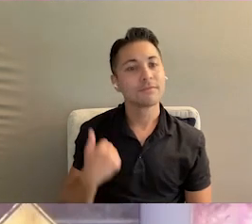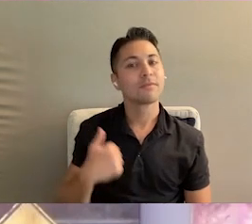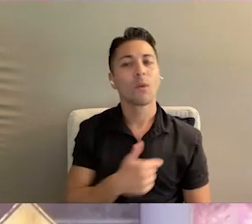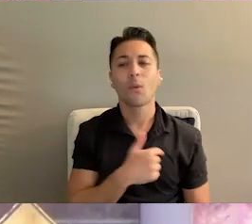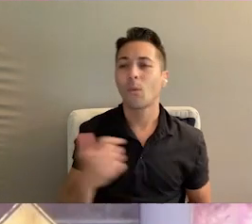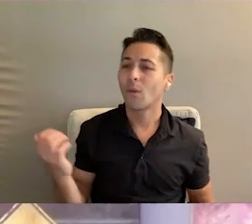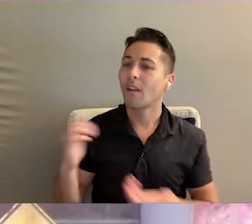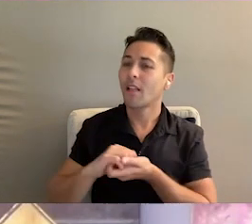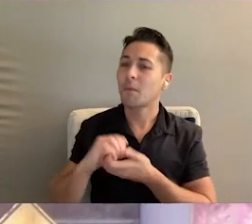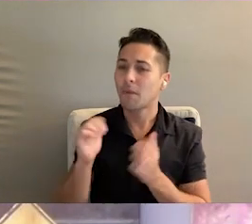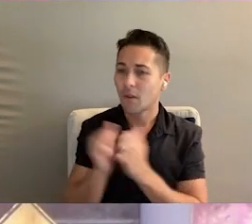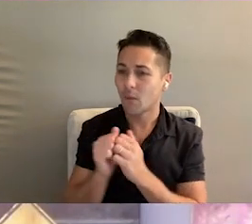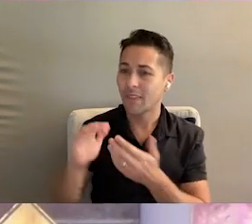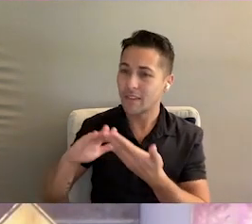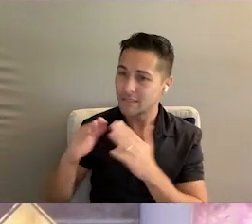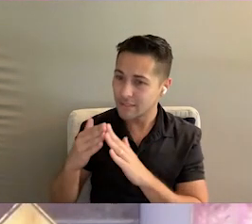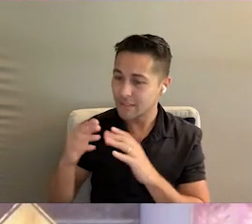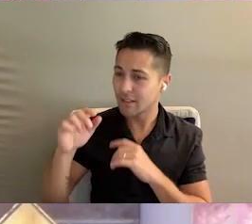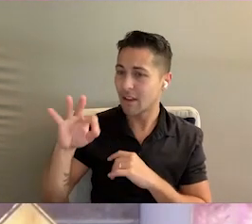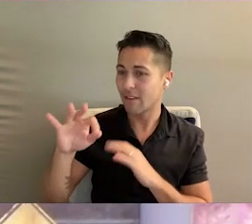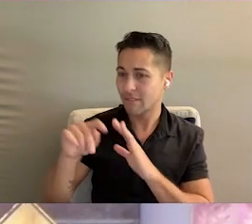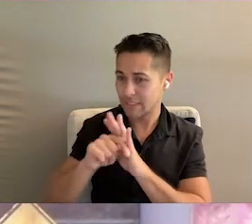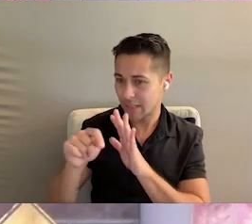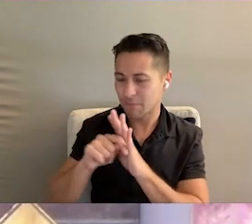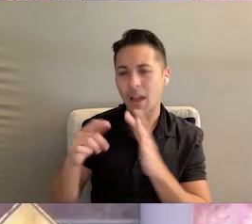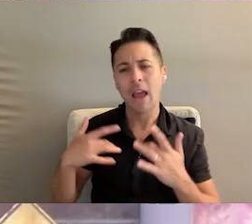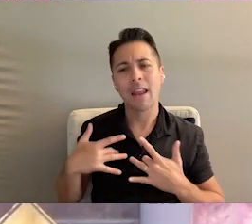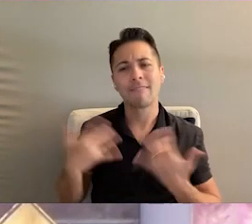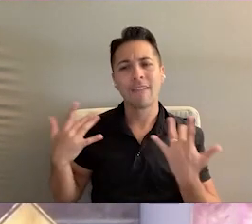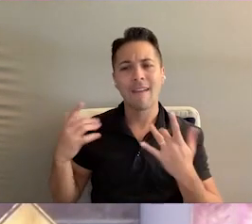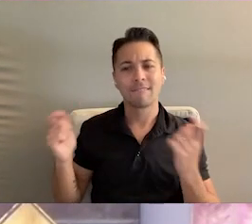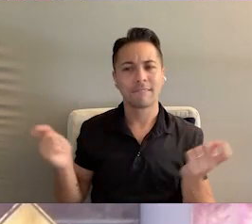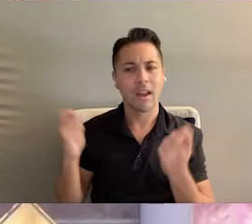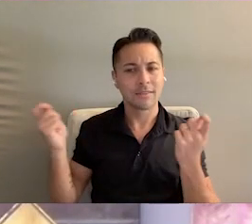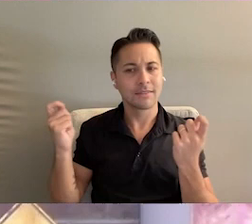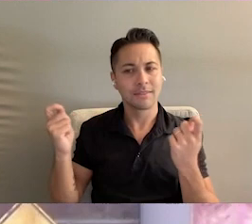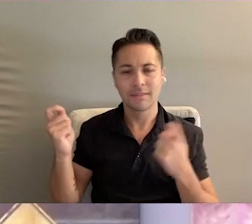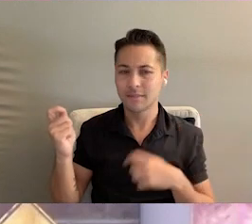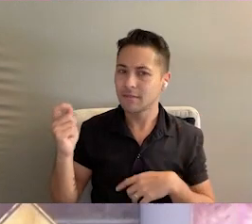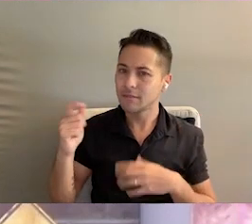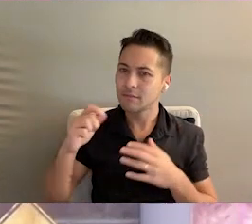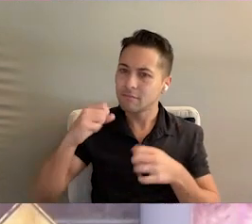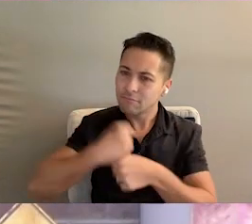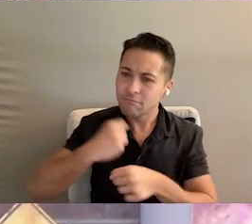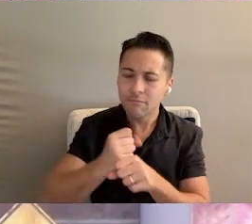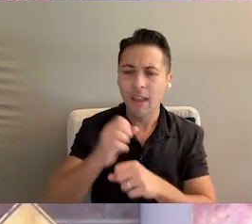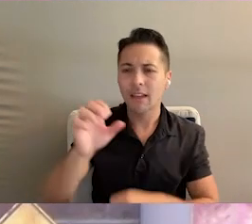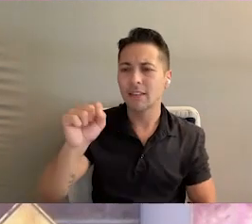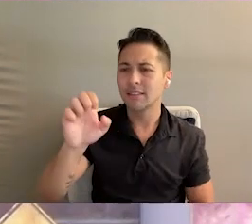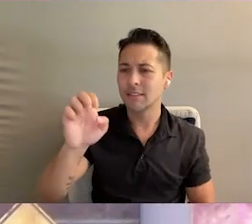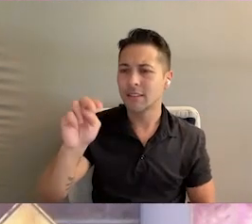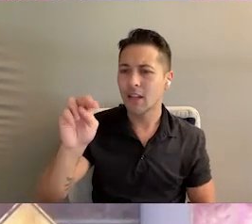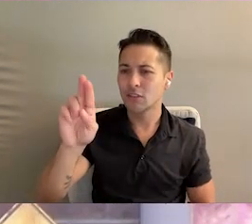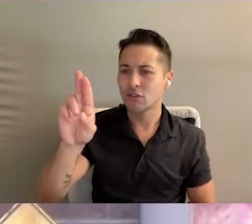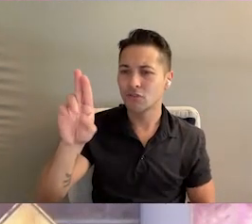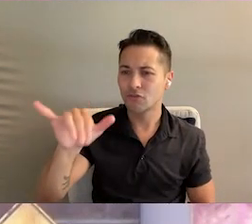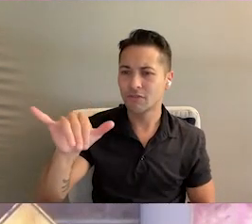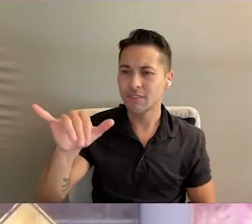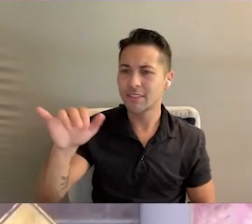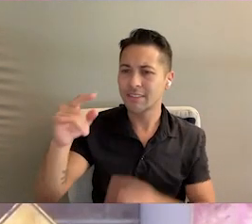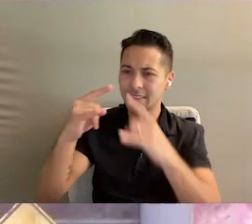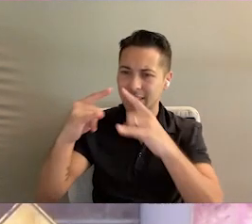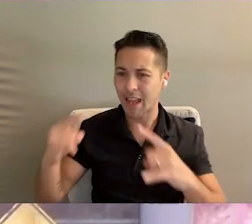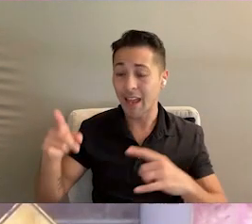collaborated with the City of Tampa and Event Fest to create a sensory tent at